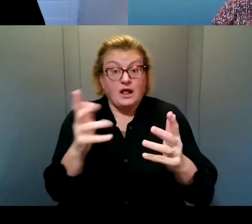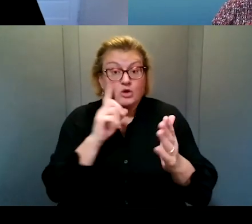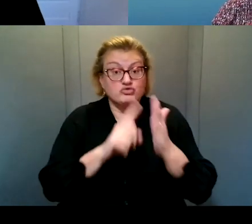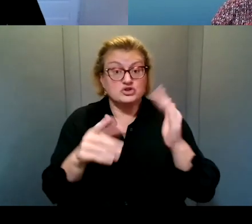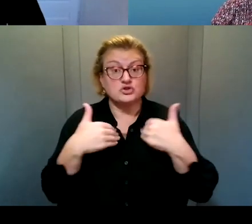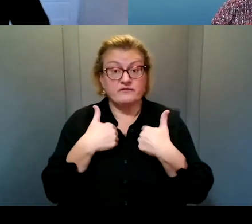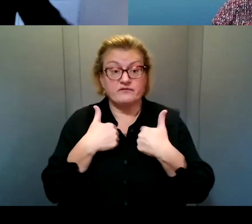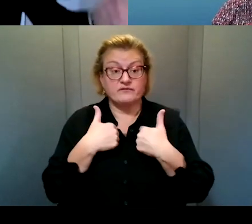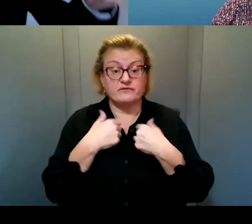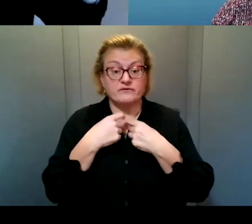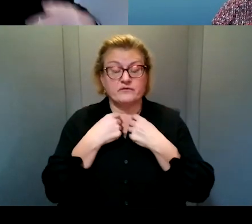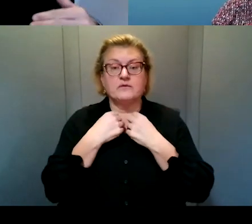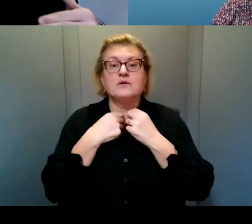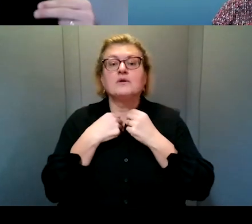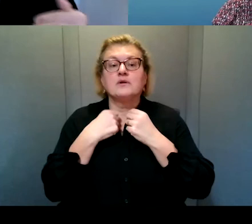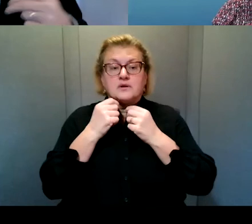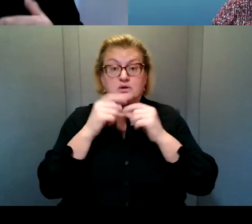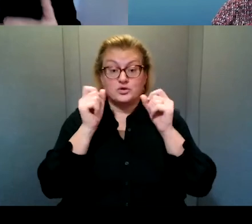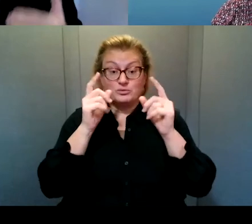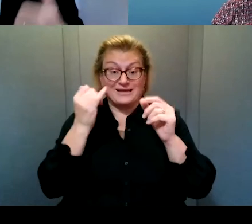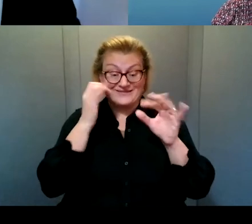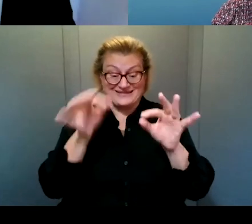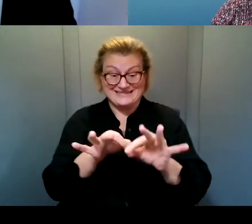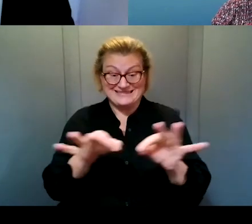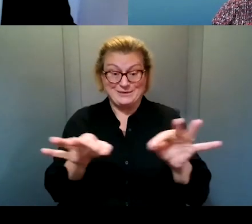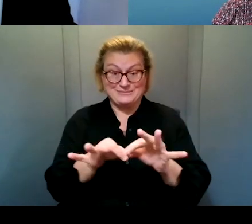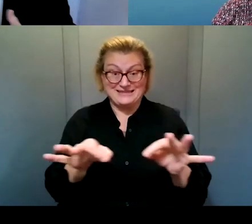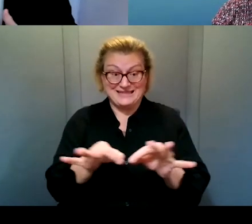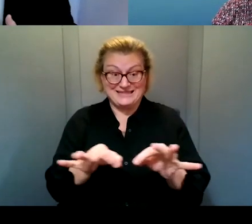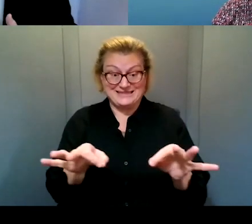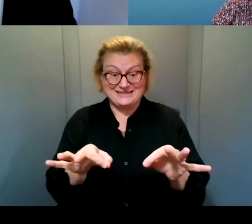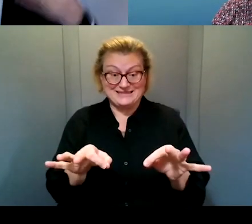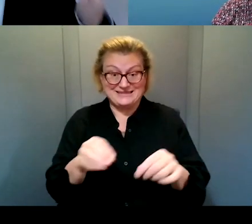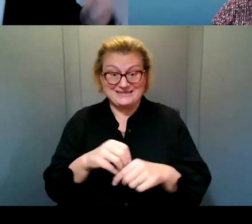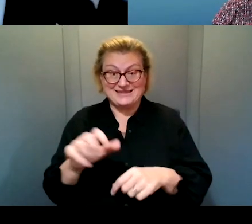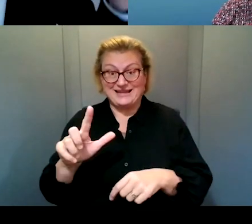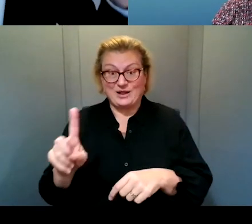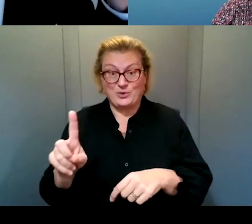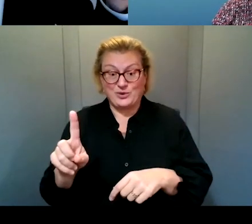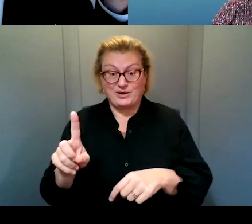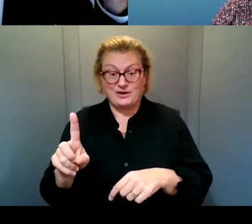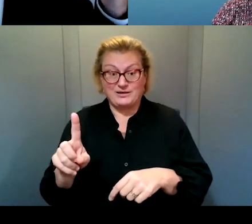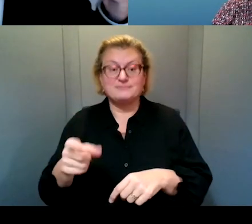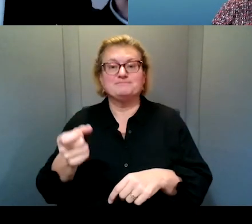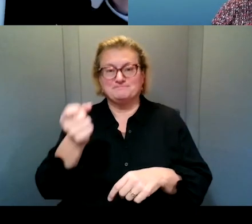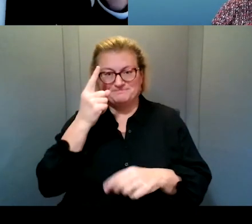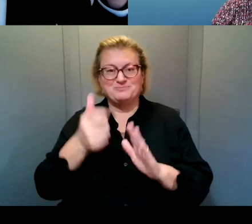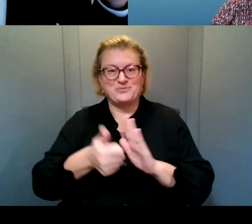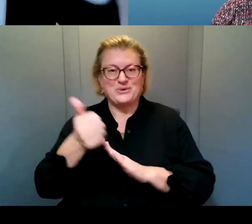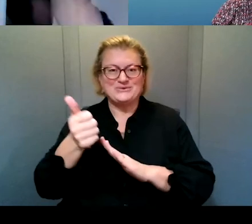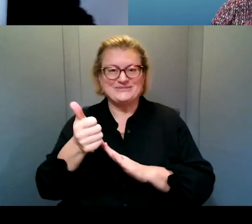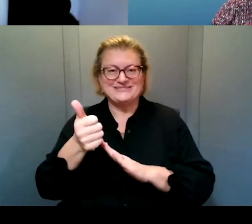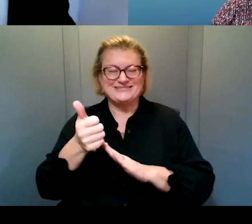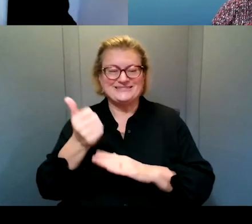it. Surprise, surprise. If the subtitles in the, um, in the, in the L1 that's when they understand the most, if